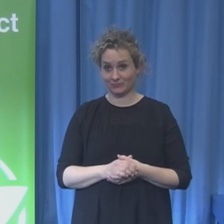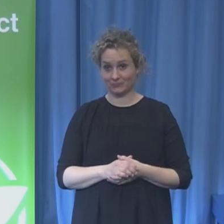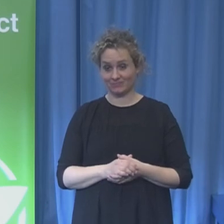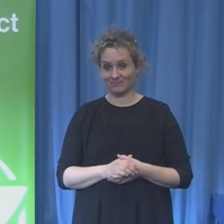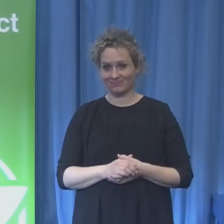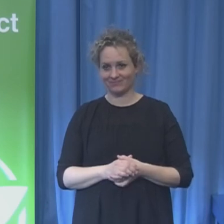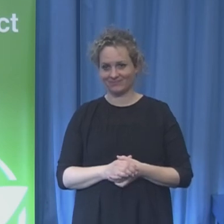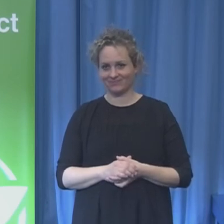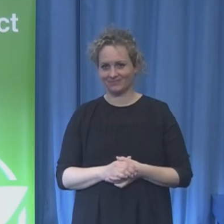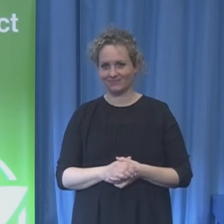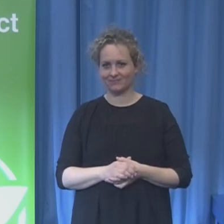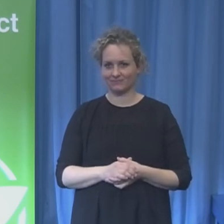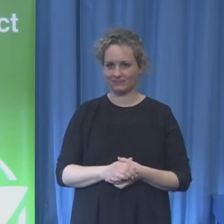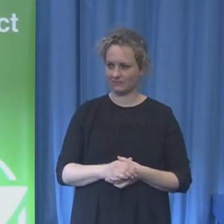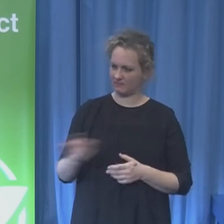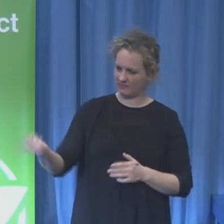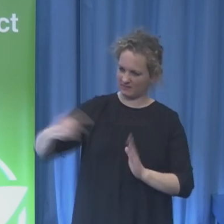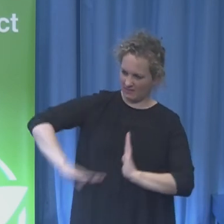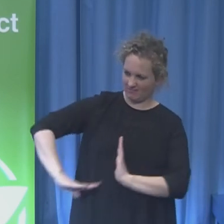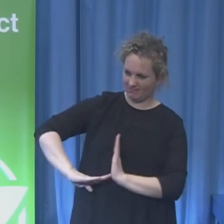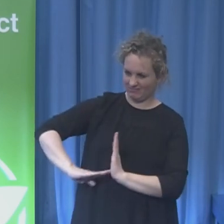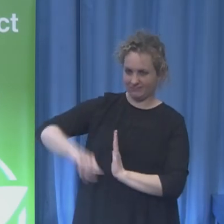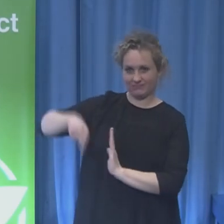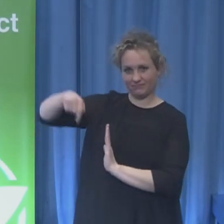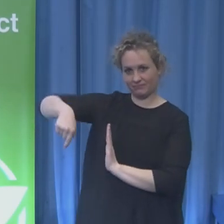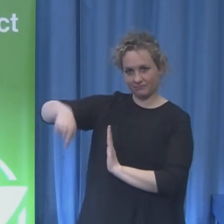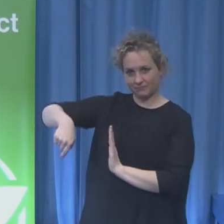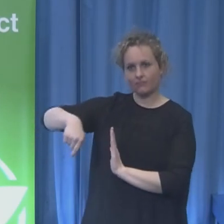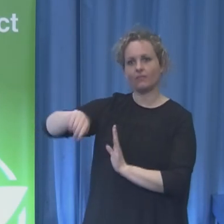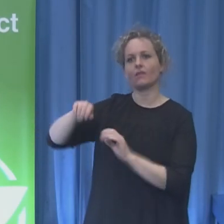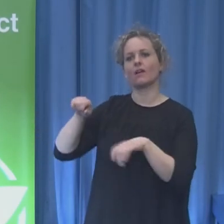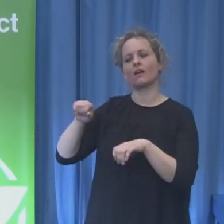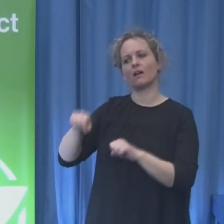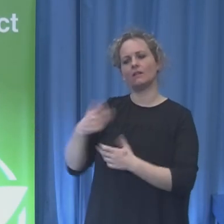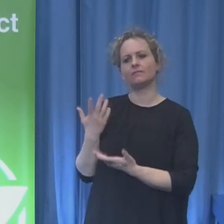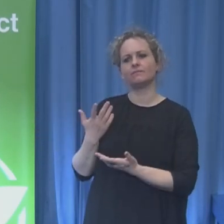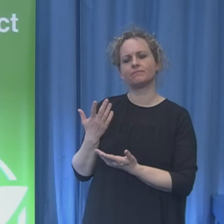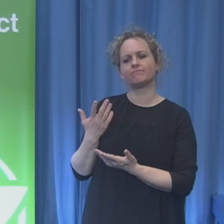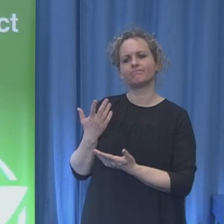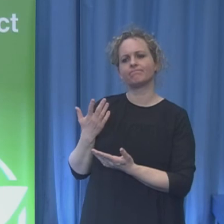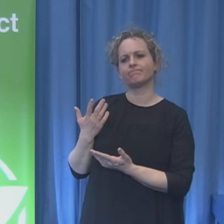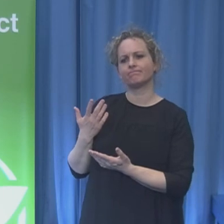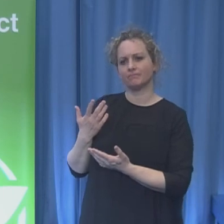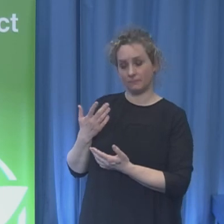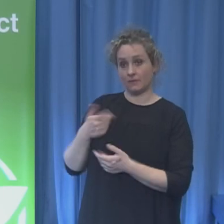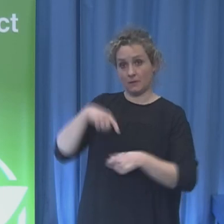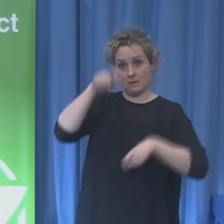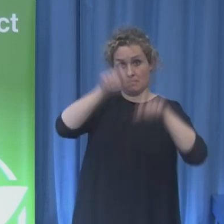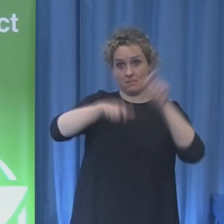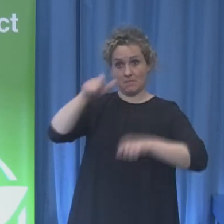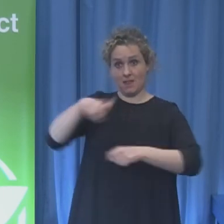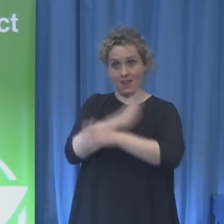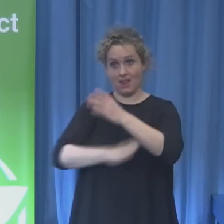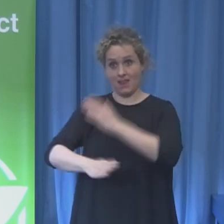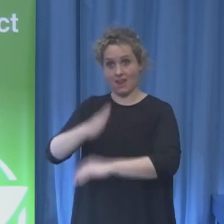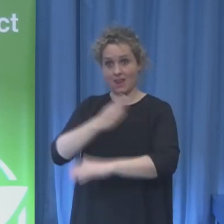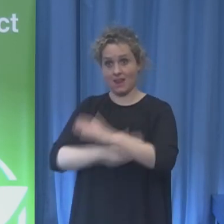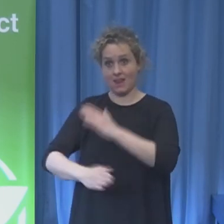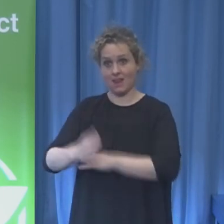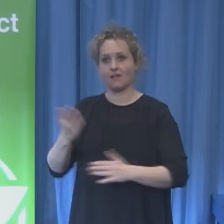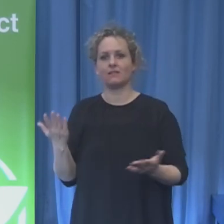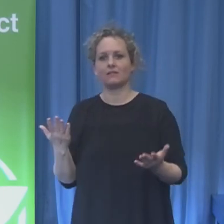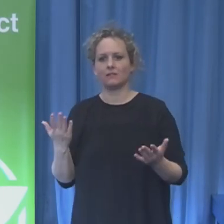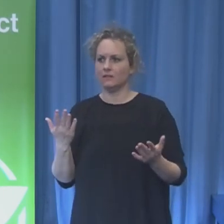Make disability the new normal. And that should be my last sentence today. Thank you very much. Thank you.